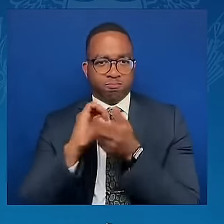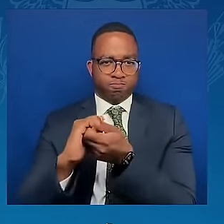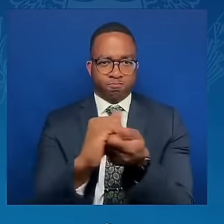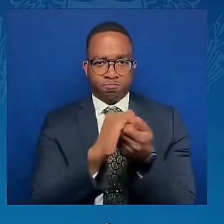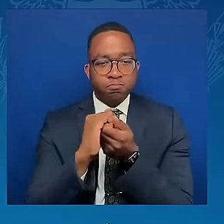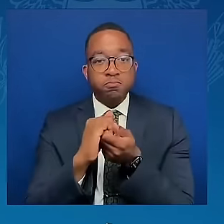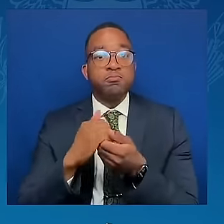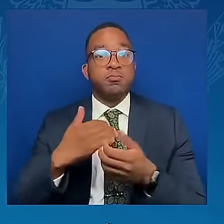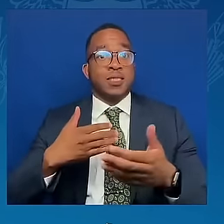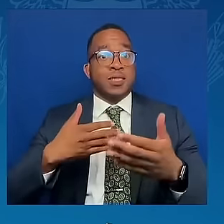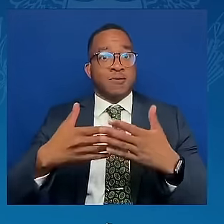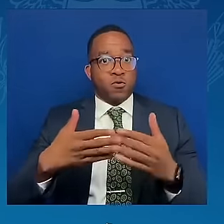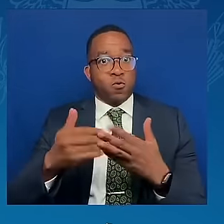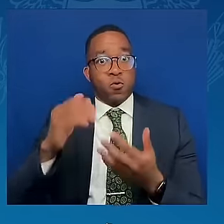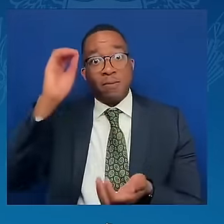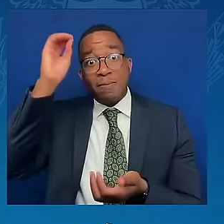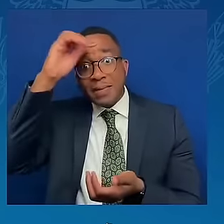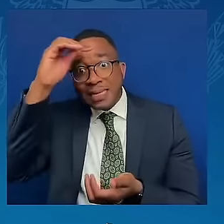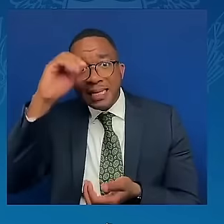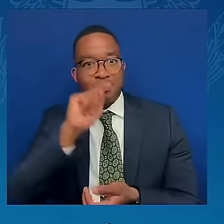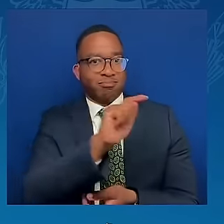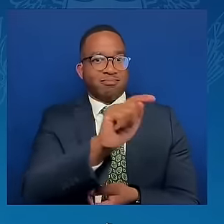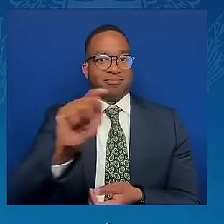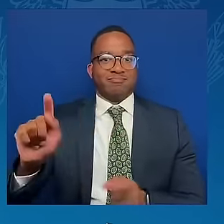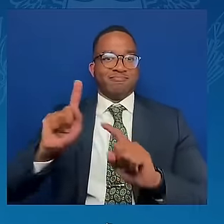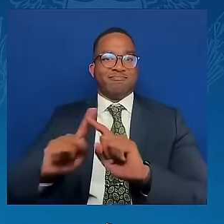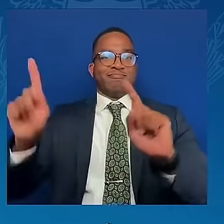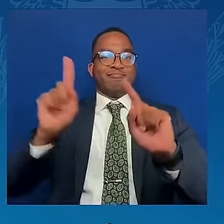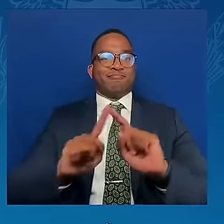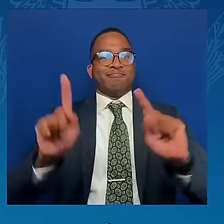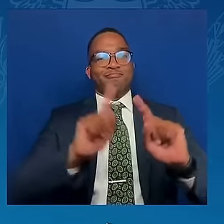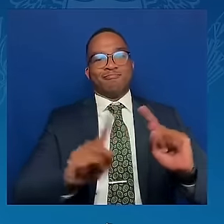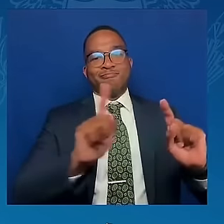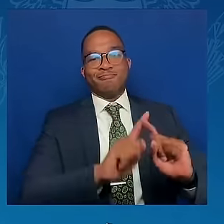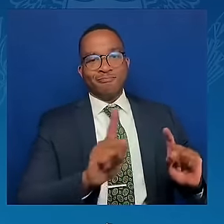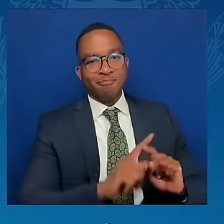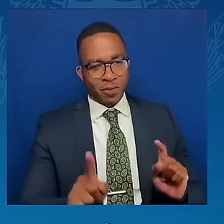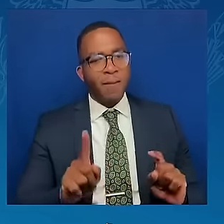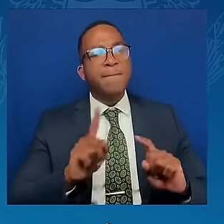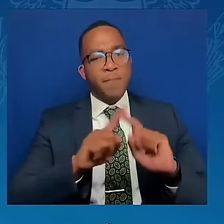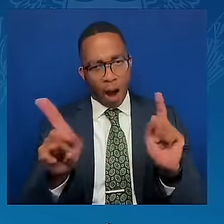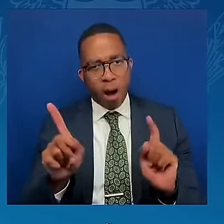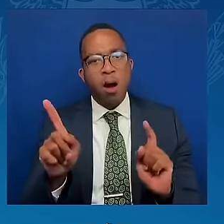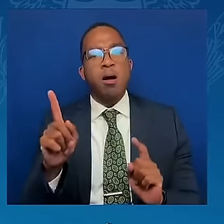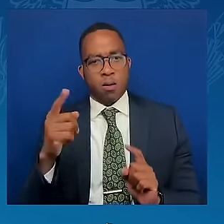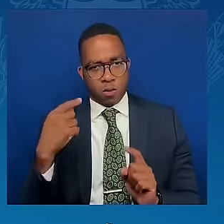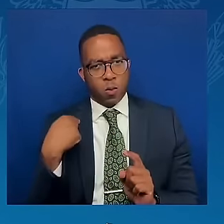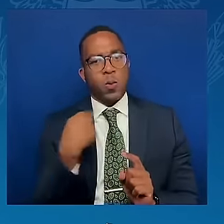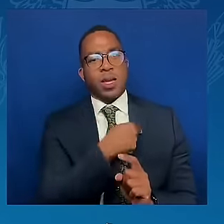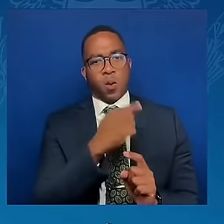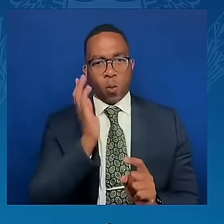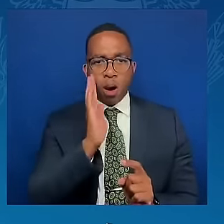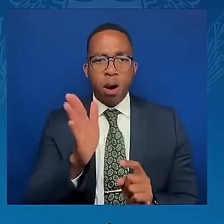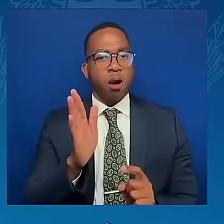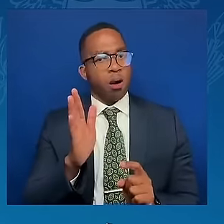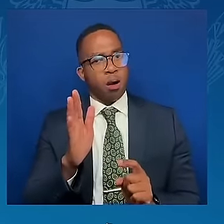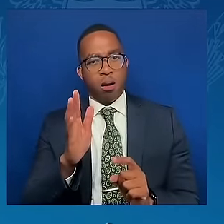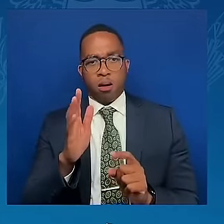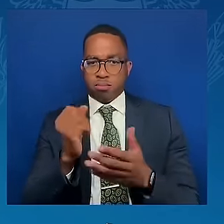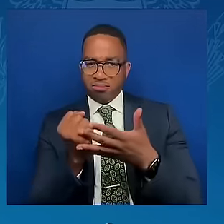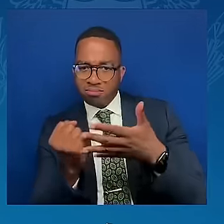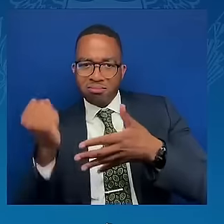the Burgenstock, we will all be making that first crucial step. It is up to us